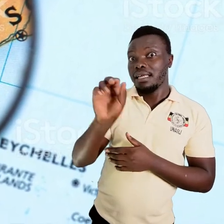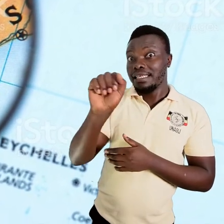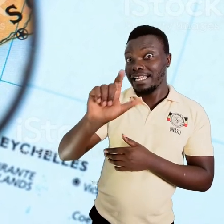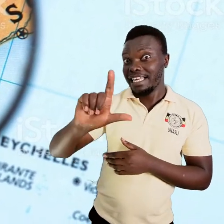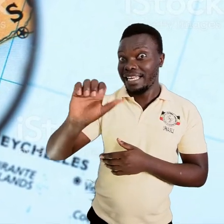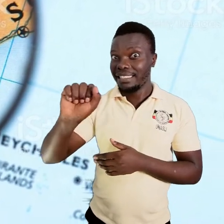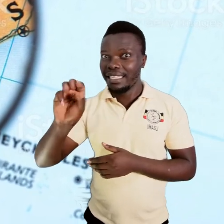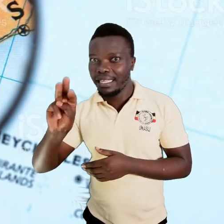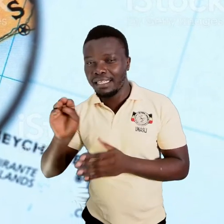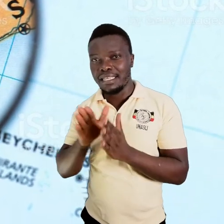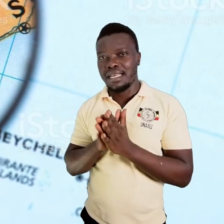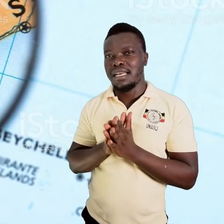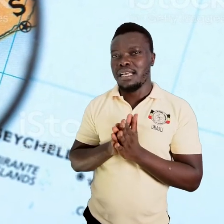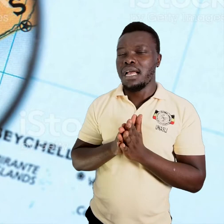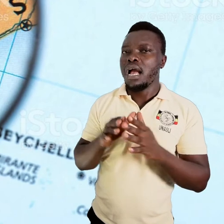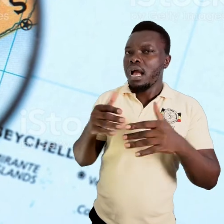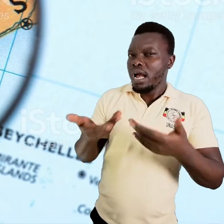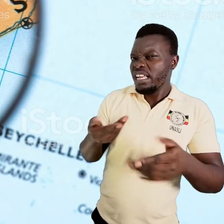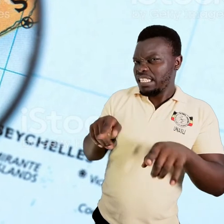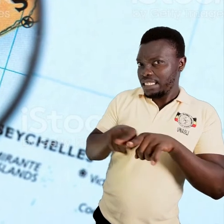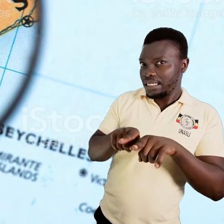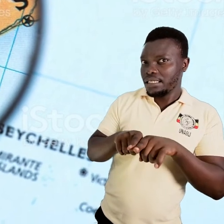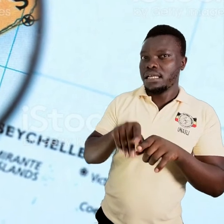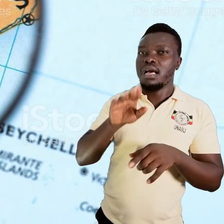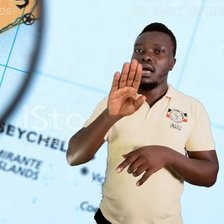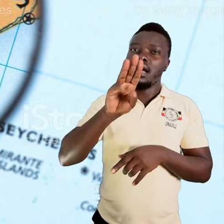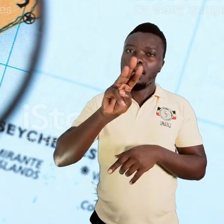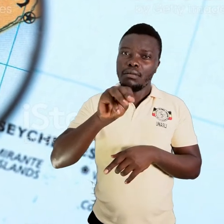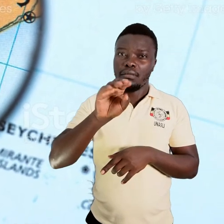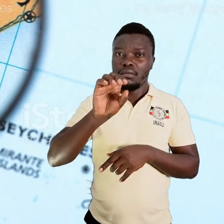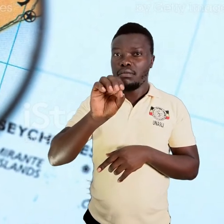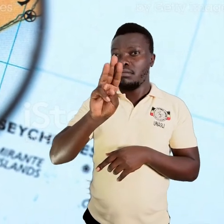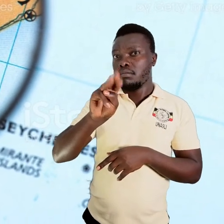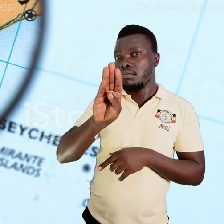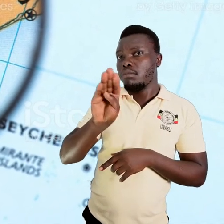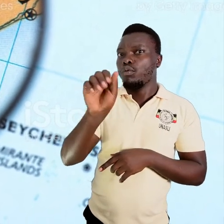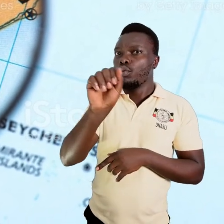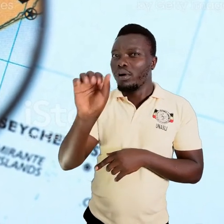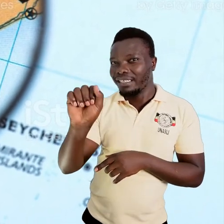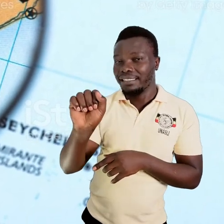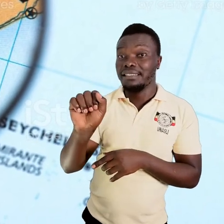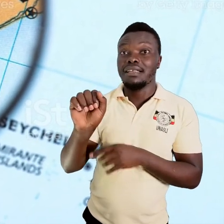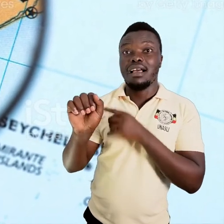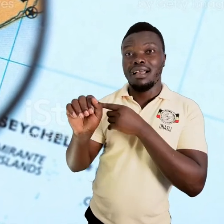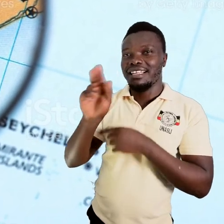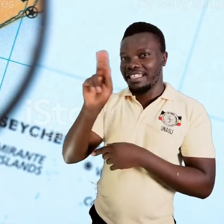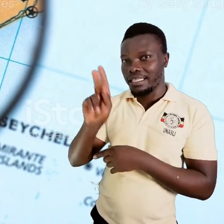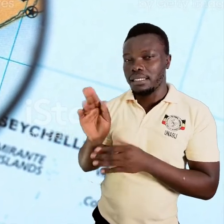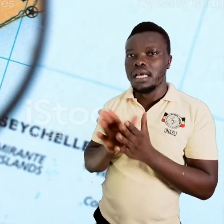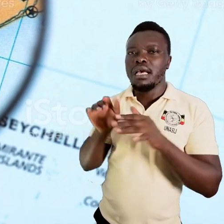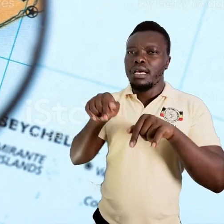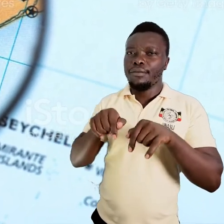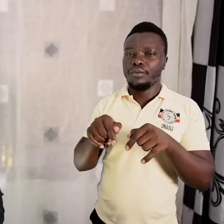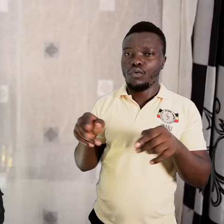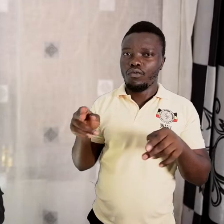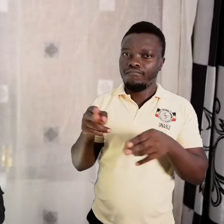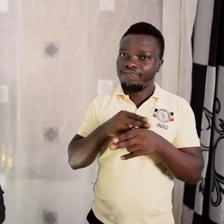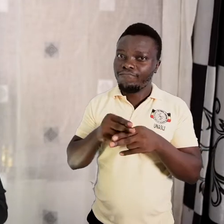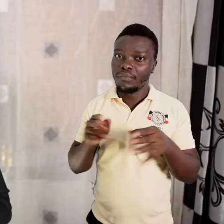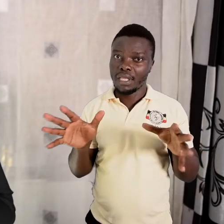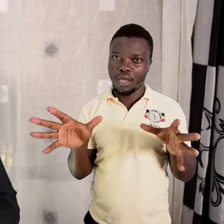Tanzania, as well as Mombasa in Kenya. So as we wind up today's lesson,